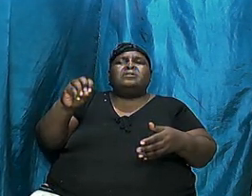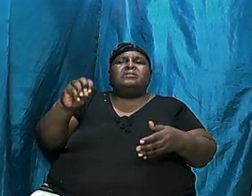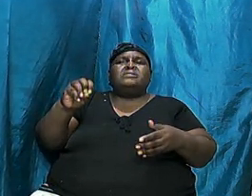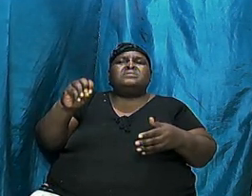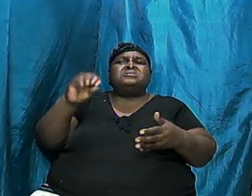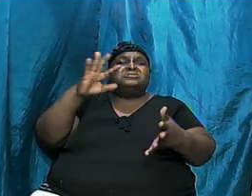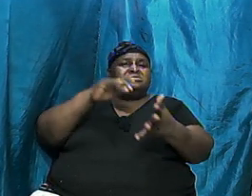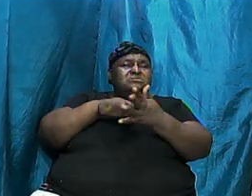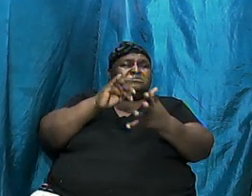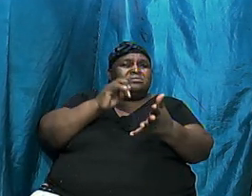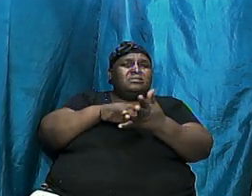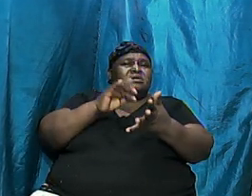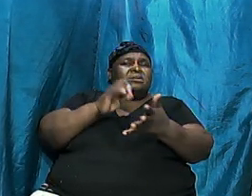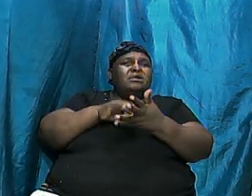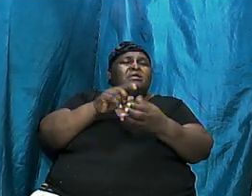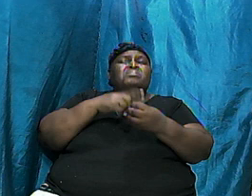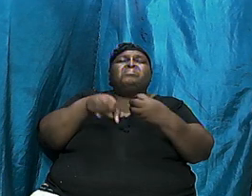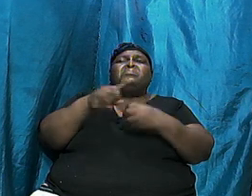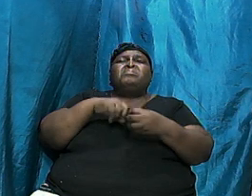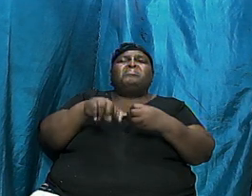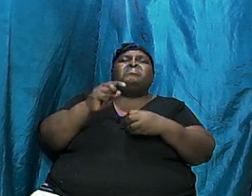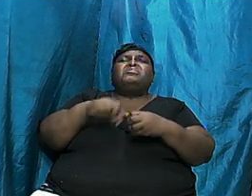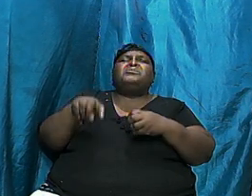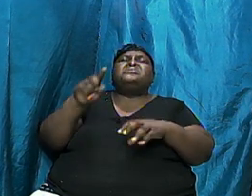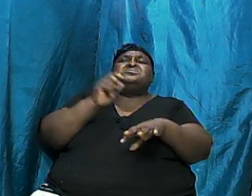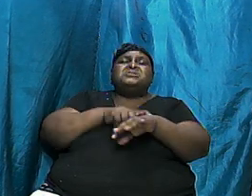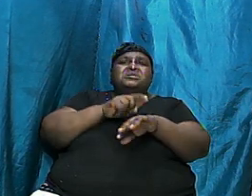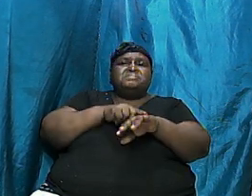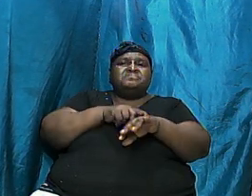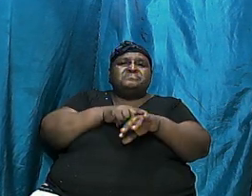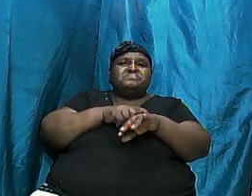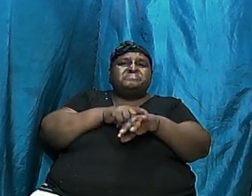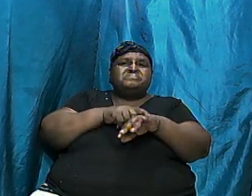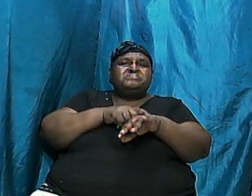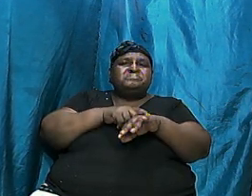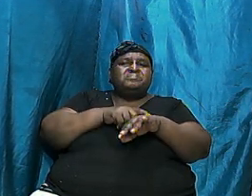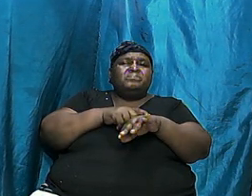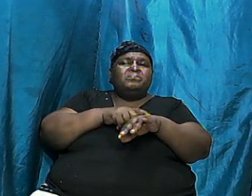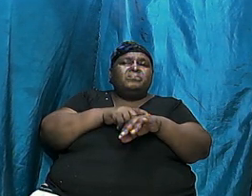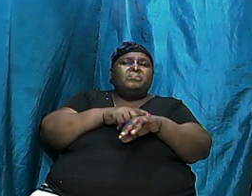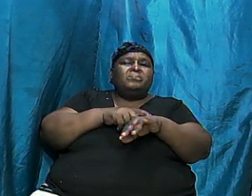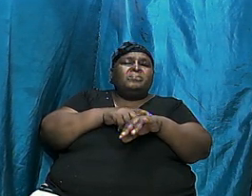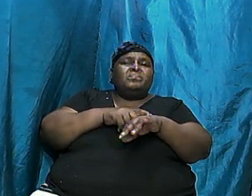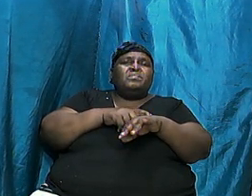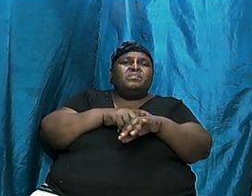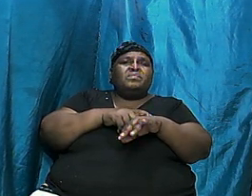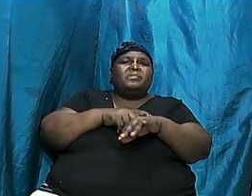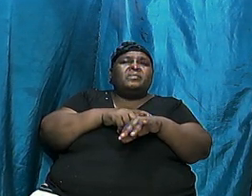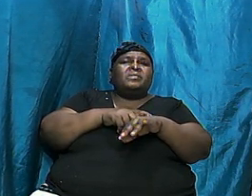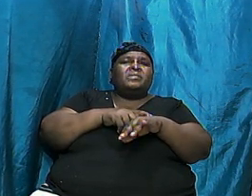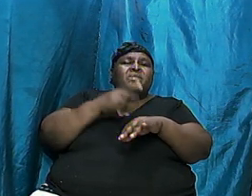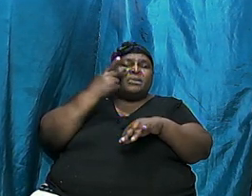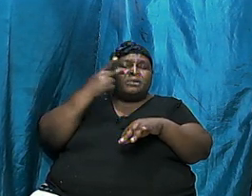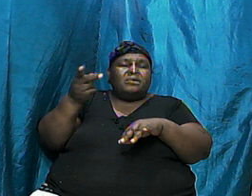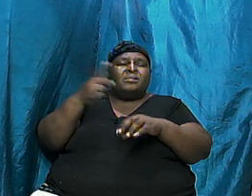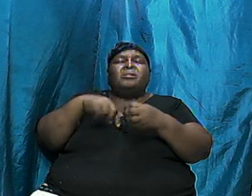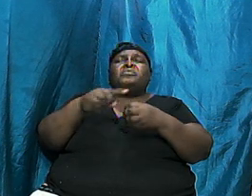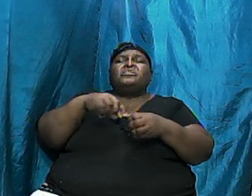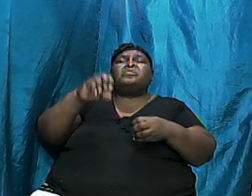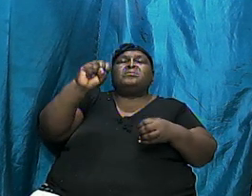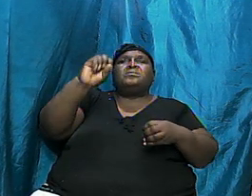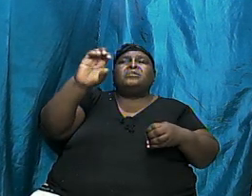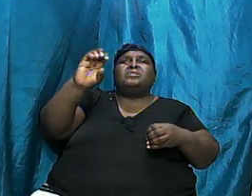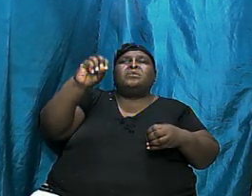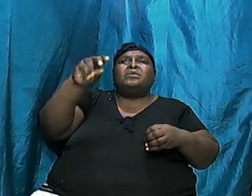,300 and odd years. So we are looking at the scope of the book. We then went